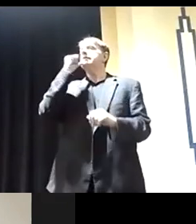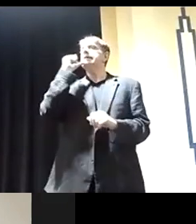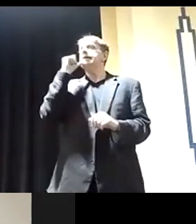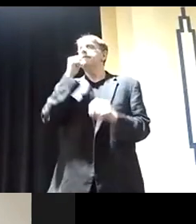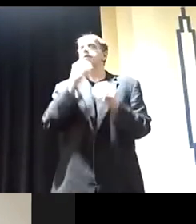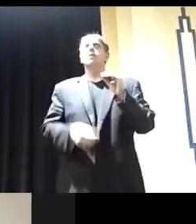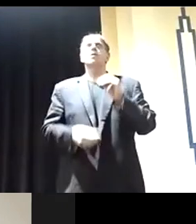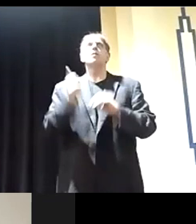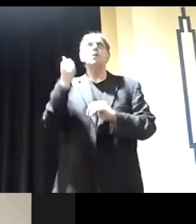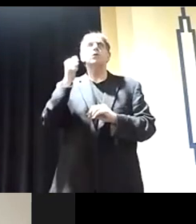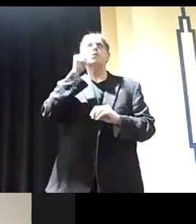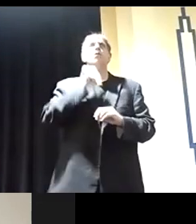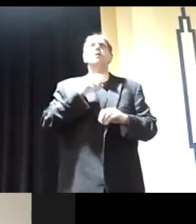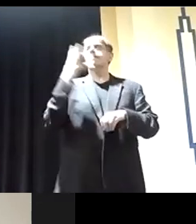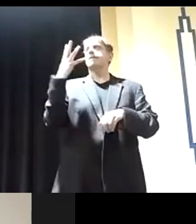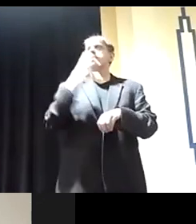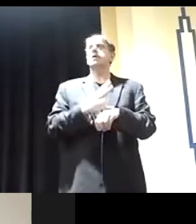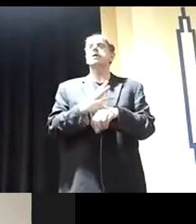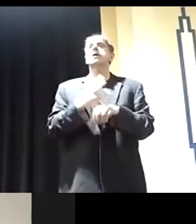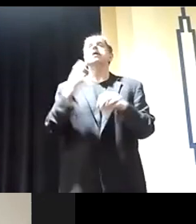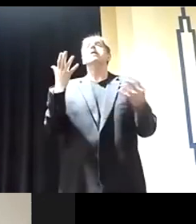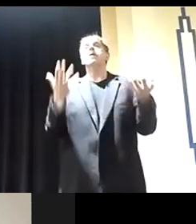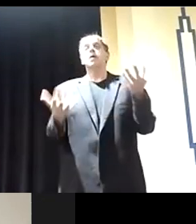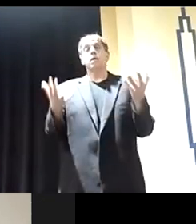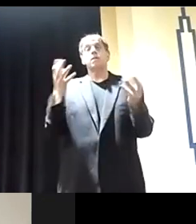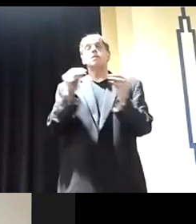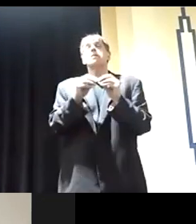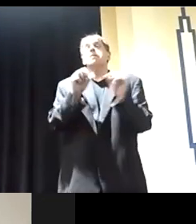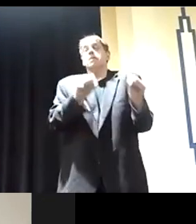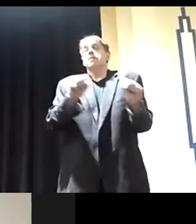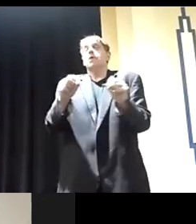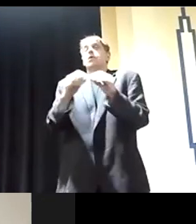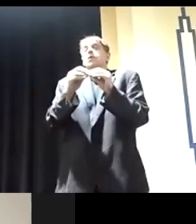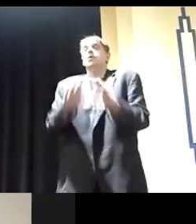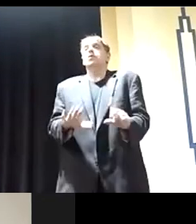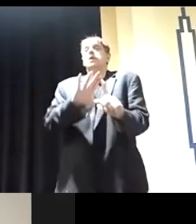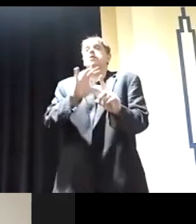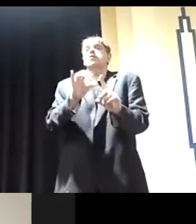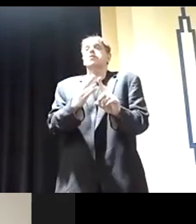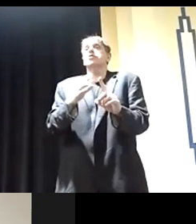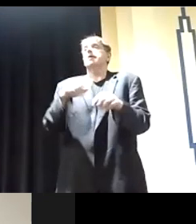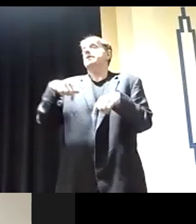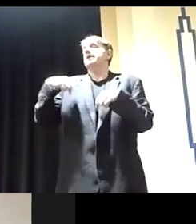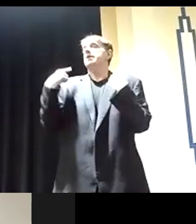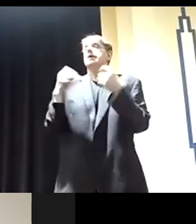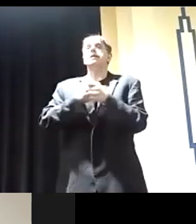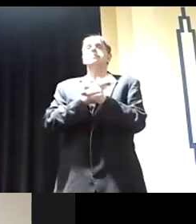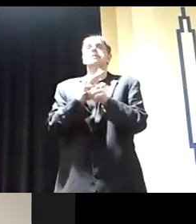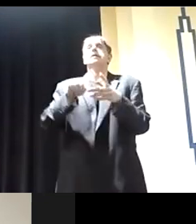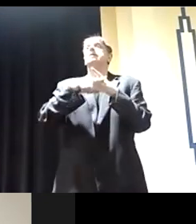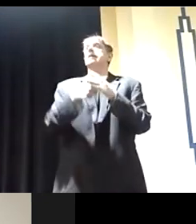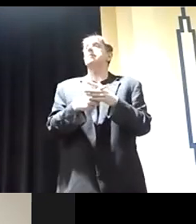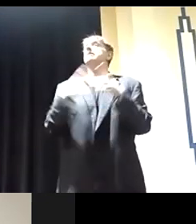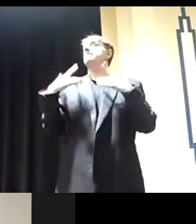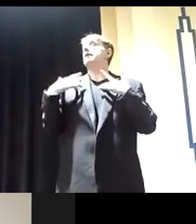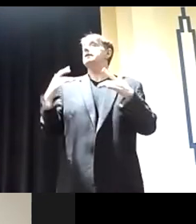Women are four times more likely than men to have lost work since the pandemic began. They're more likely to be low-wage,